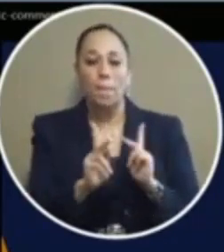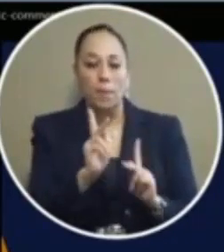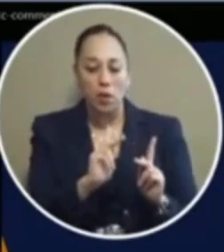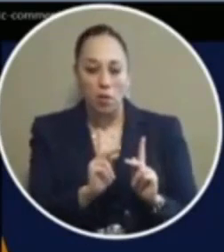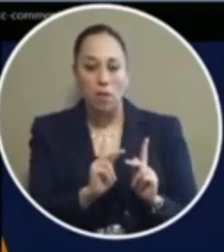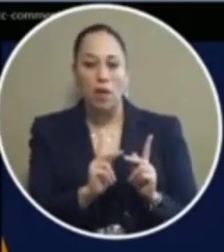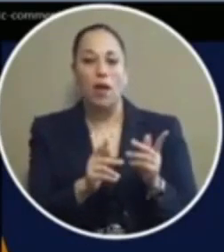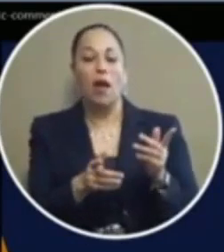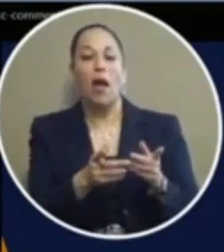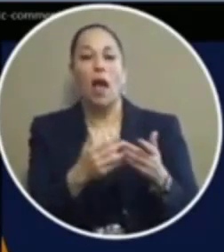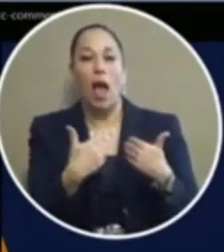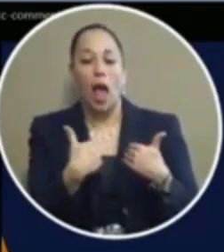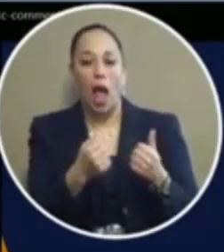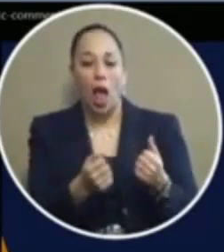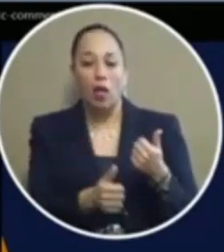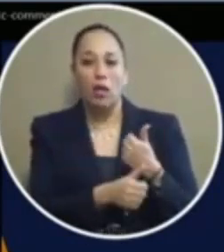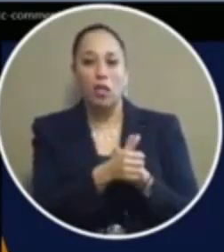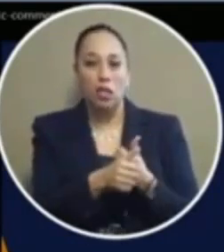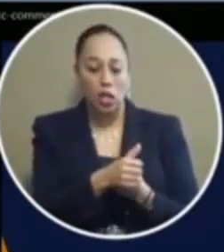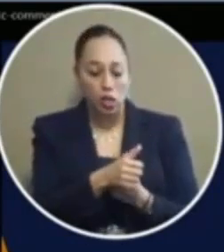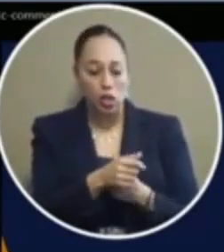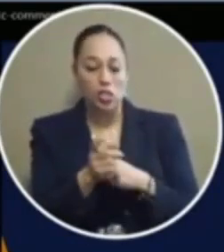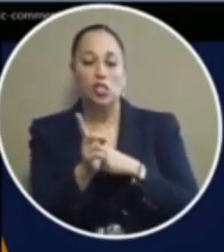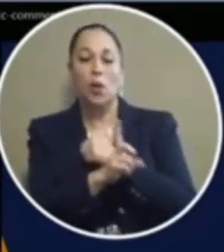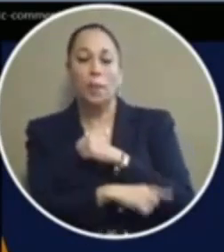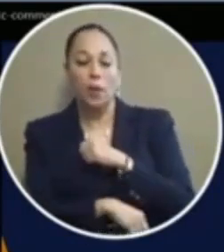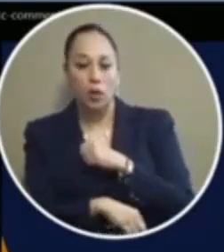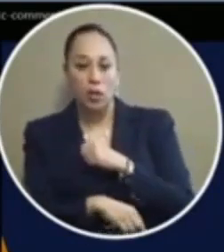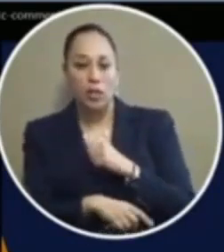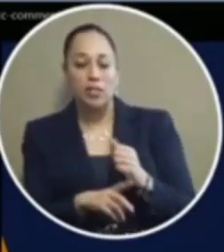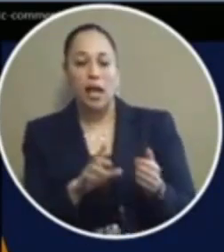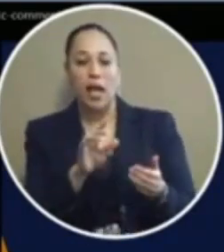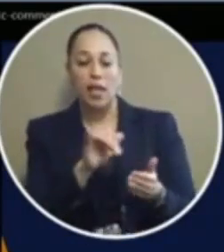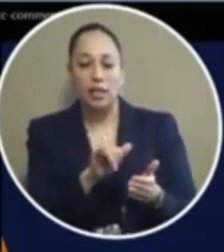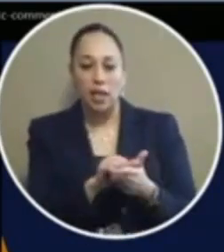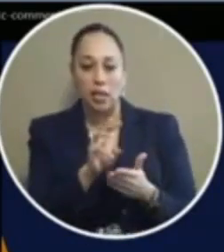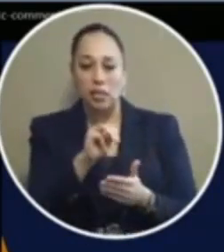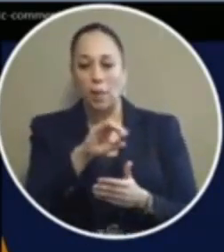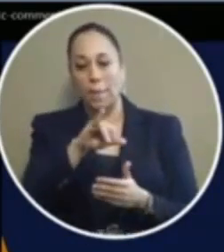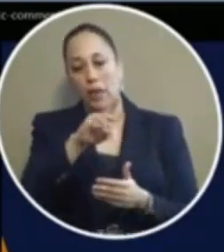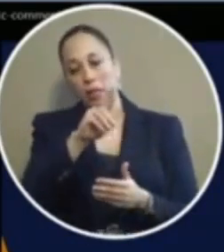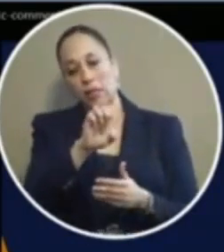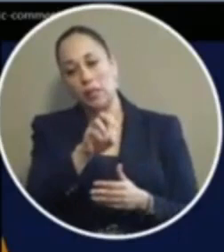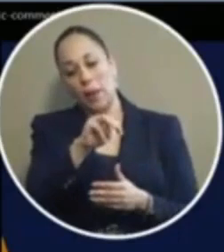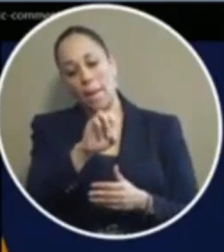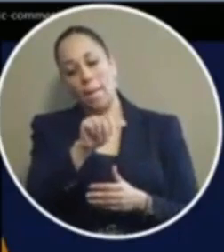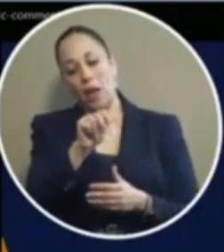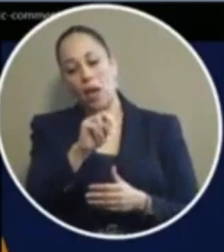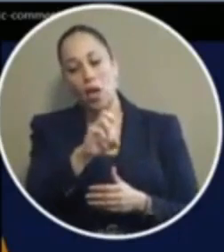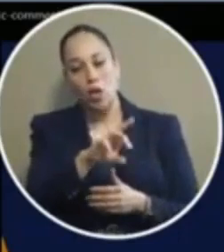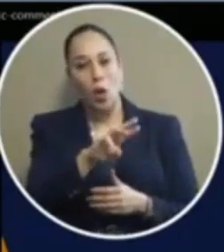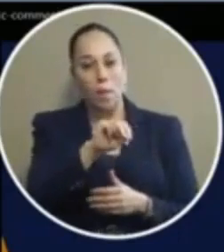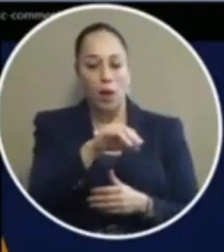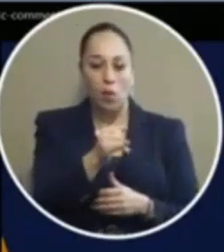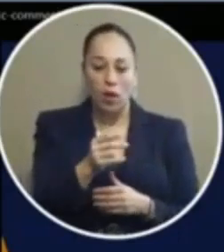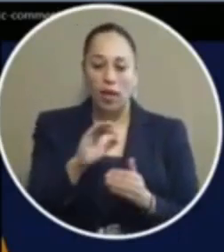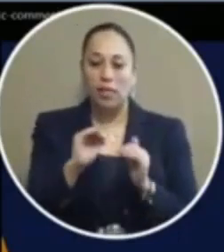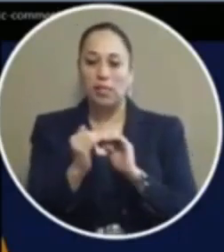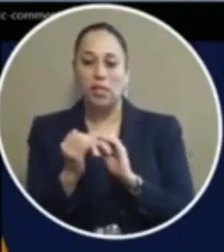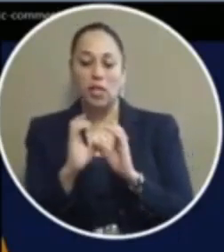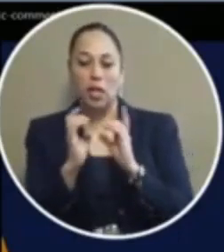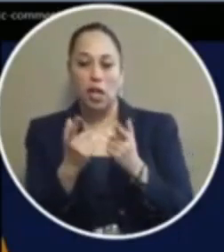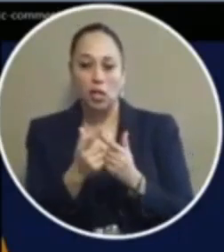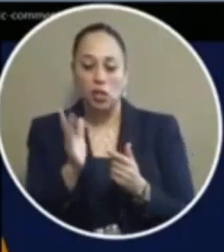in danger the thing should be the same with misdemeanor possession of marijuana this is why our city council back in